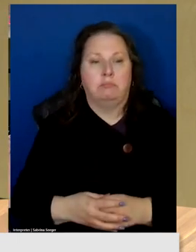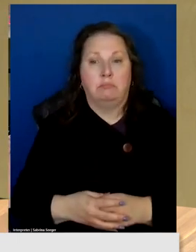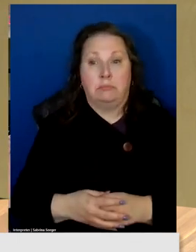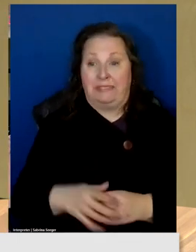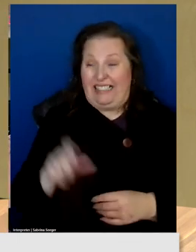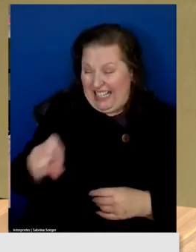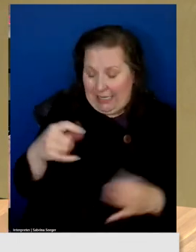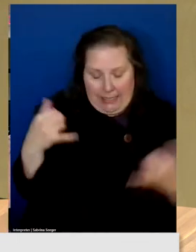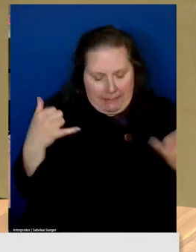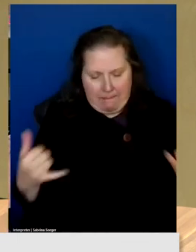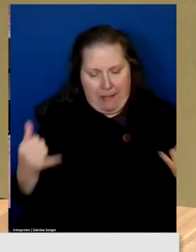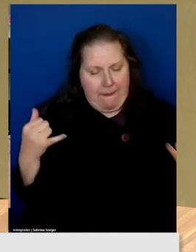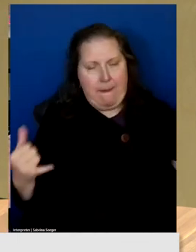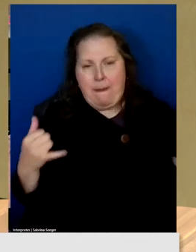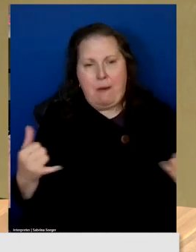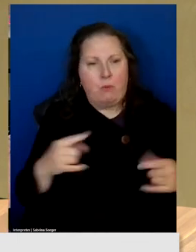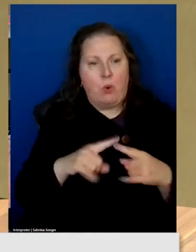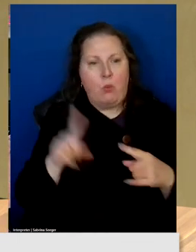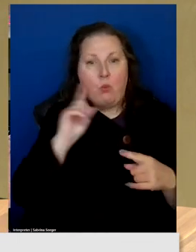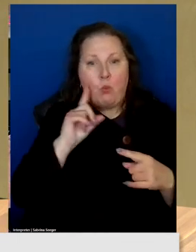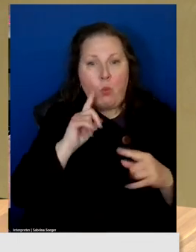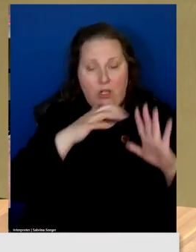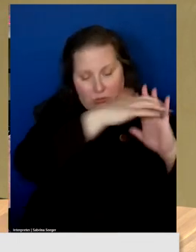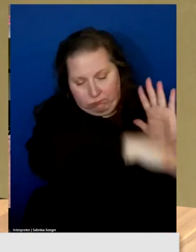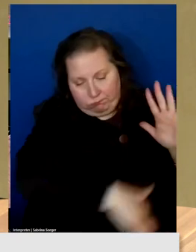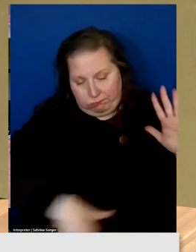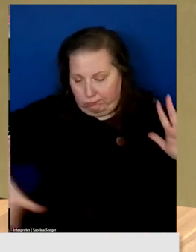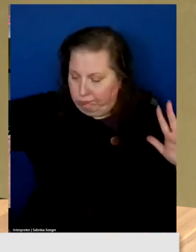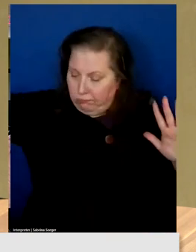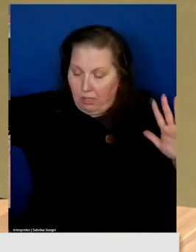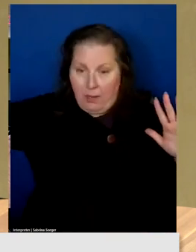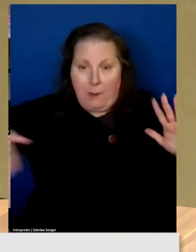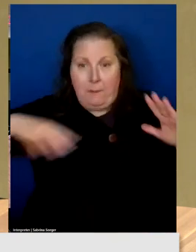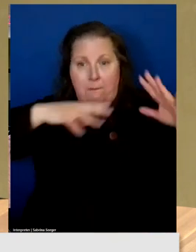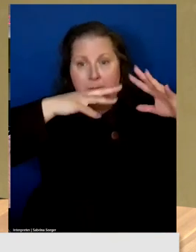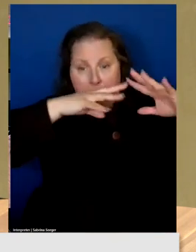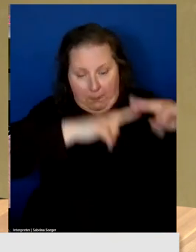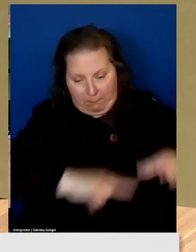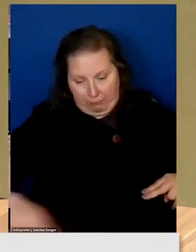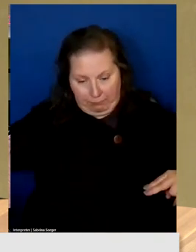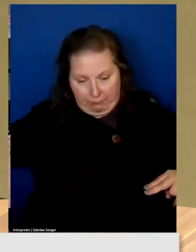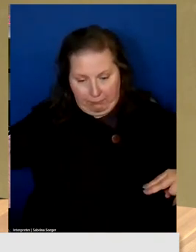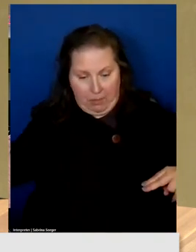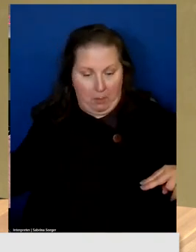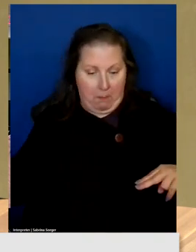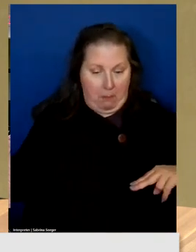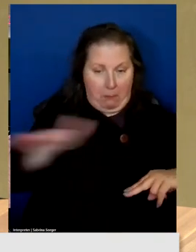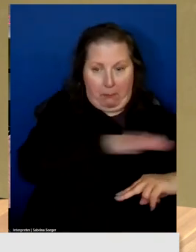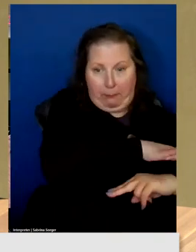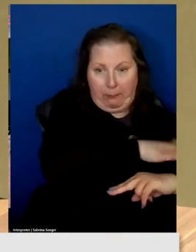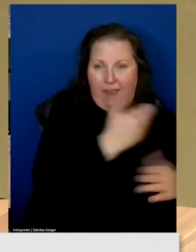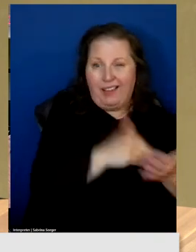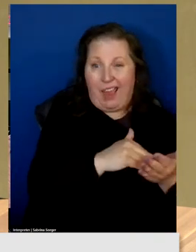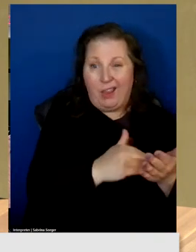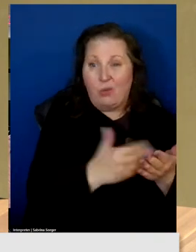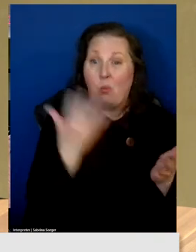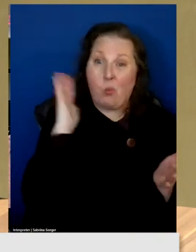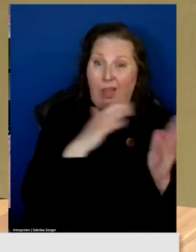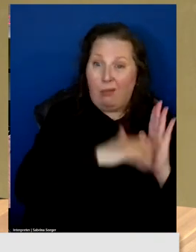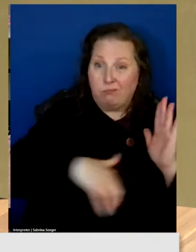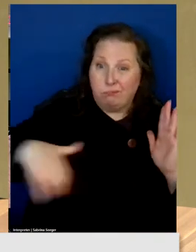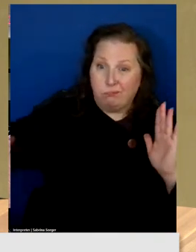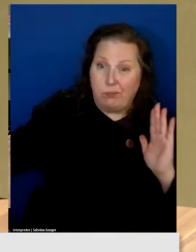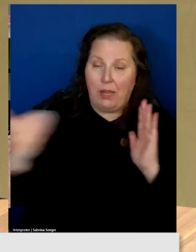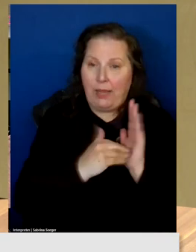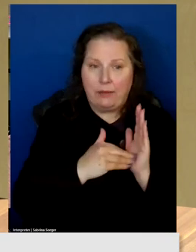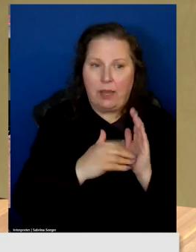because once those ditches are open and closed, we're not going back to re dig them in the same place. And that machine can